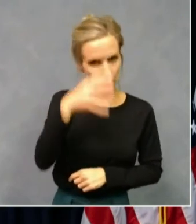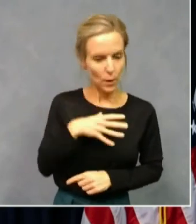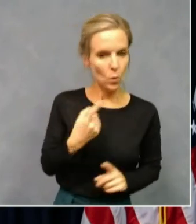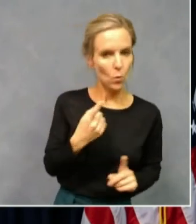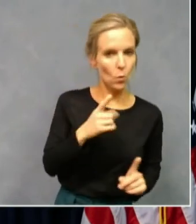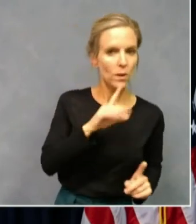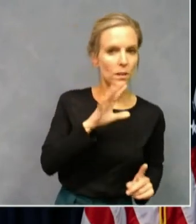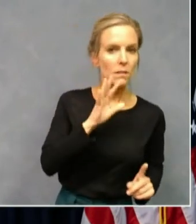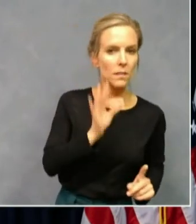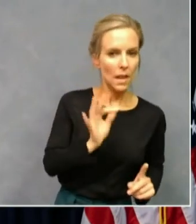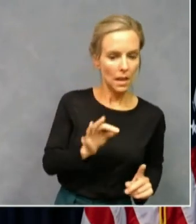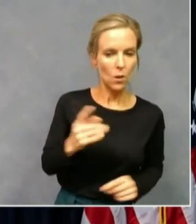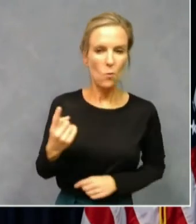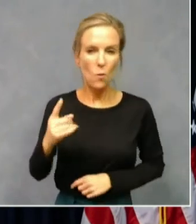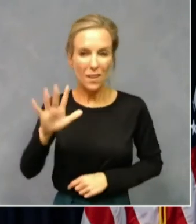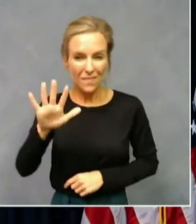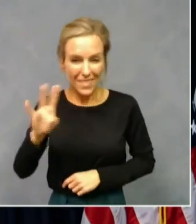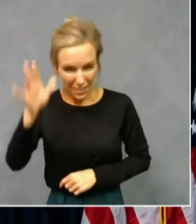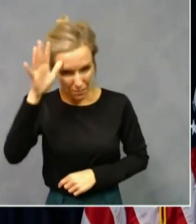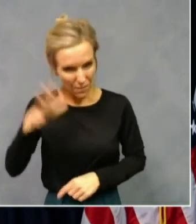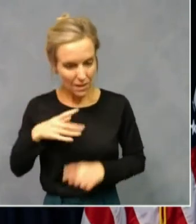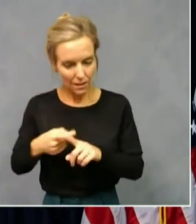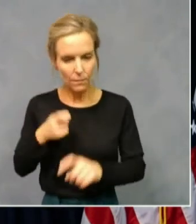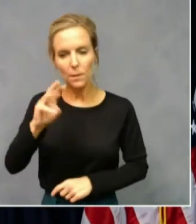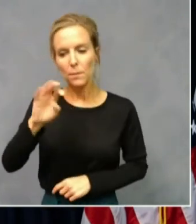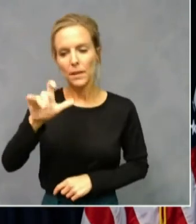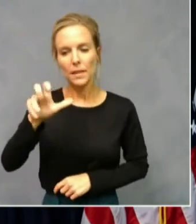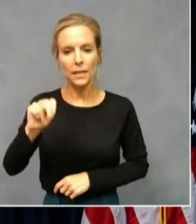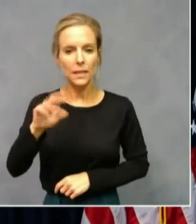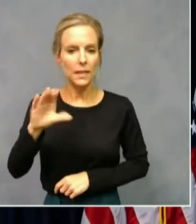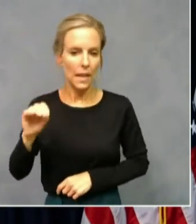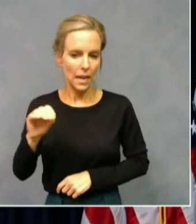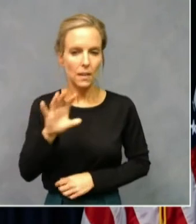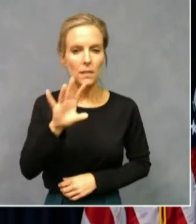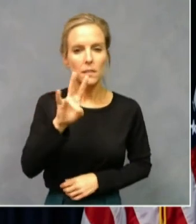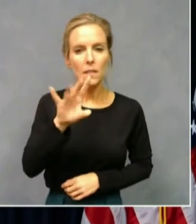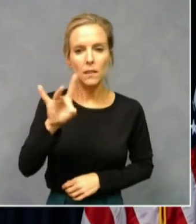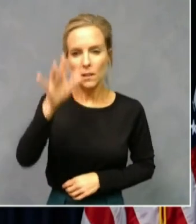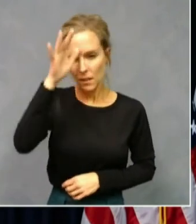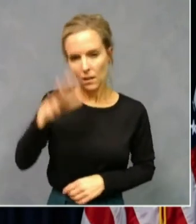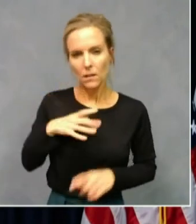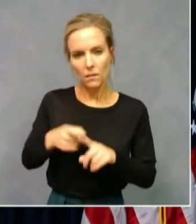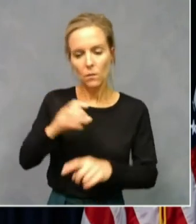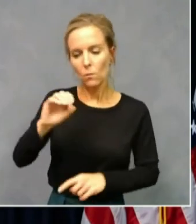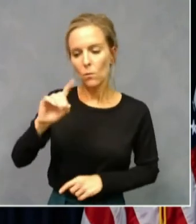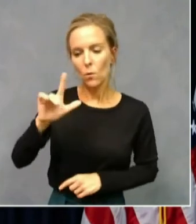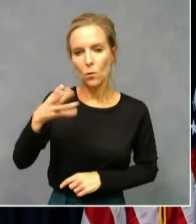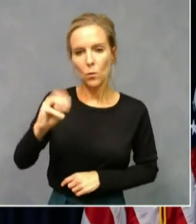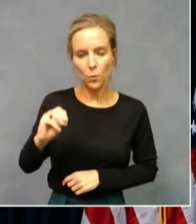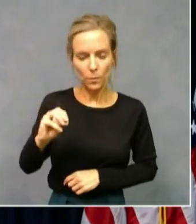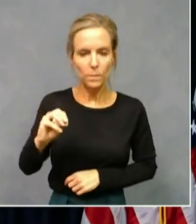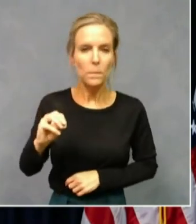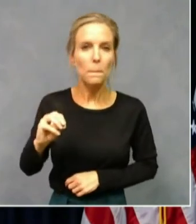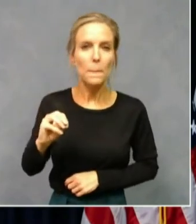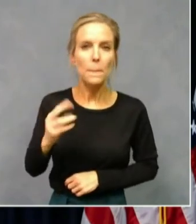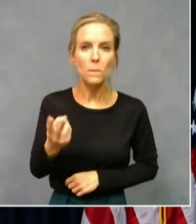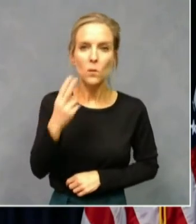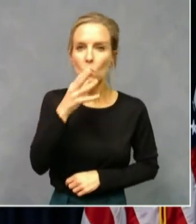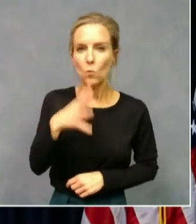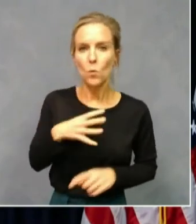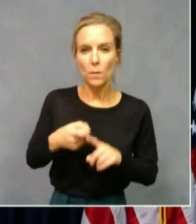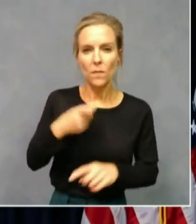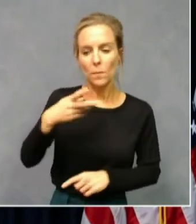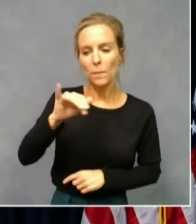57 years old from McLean County, 78-year-old man from Oldham, two women from Pike County, a